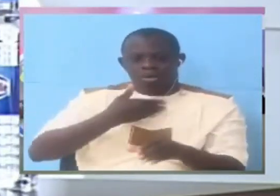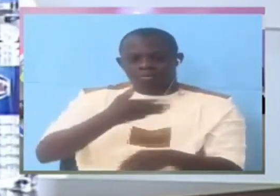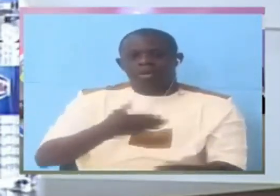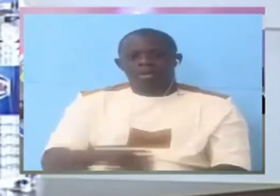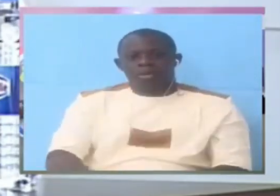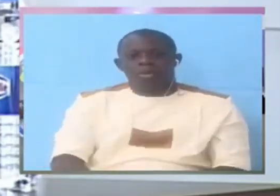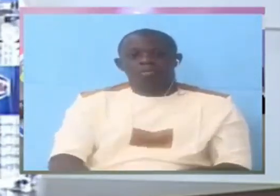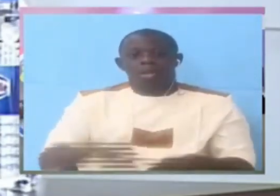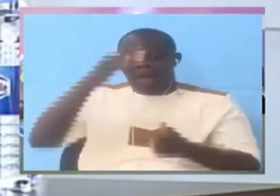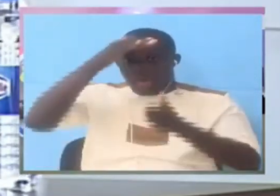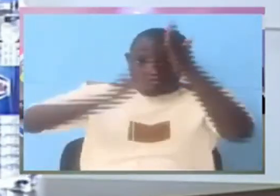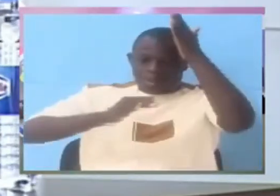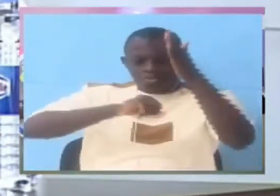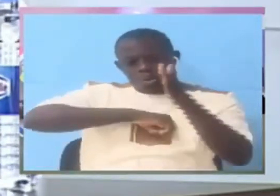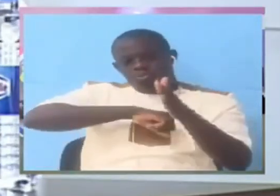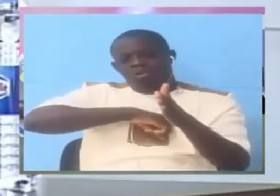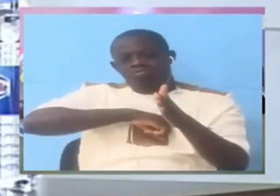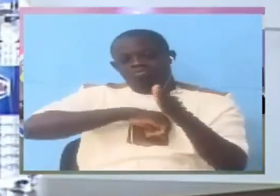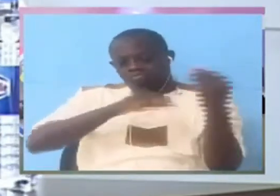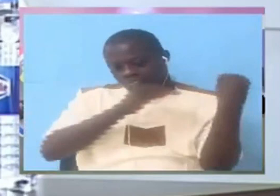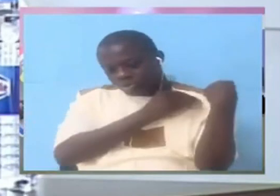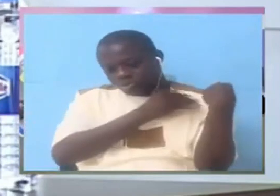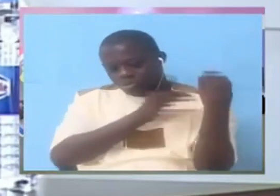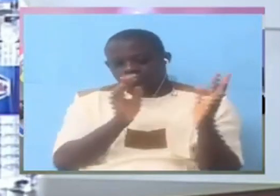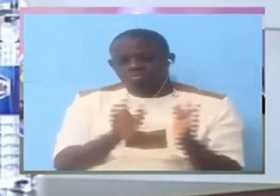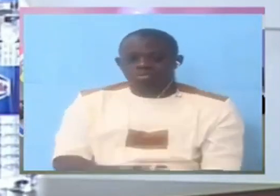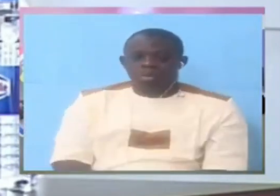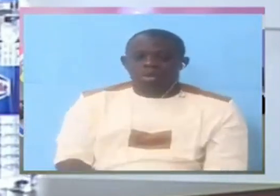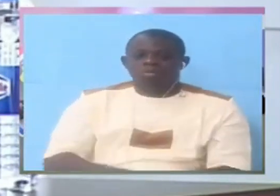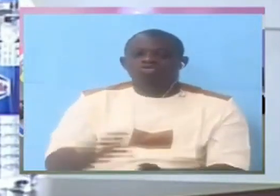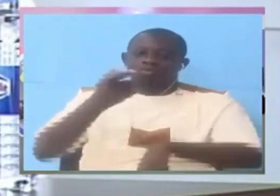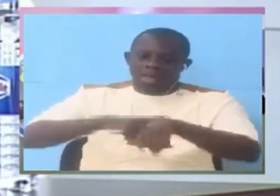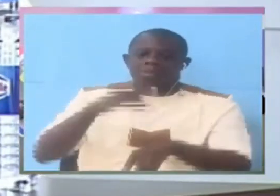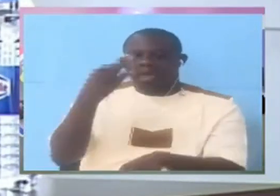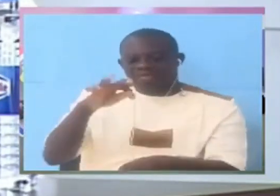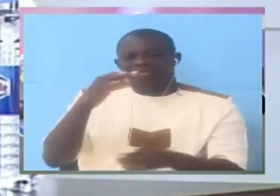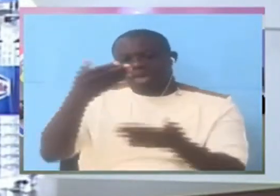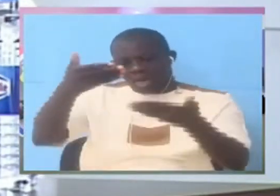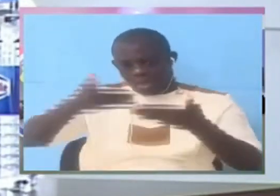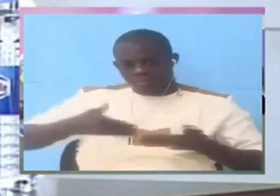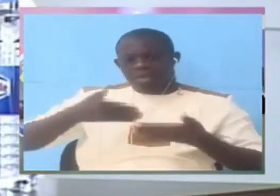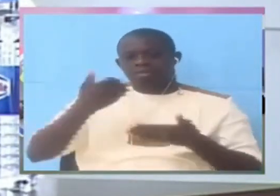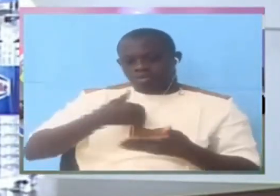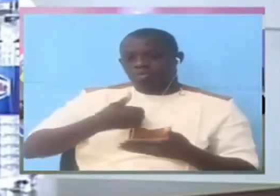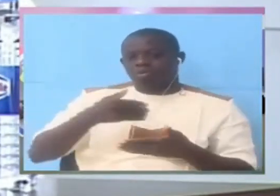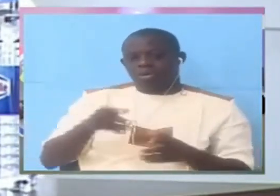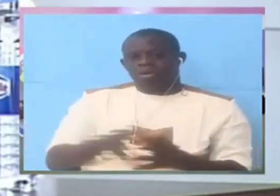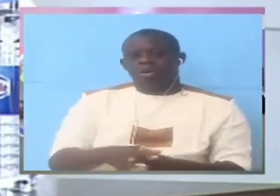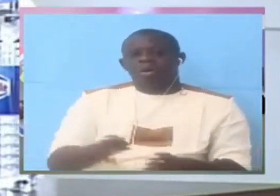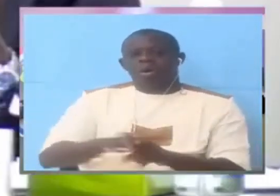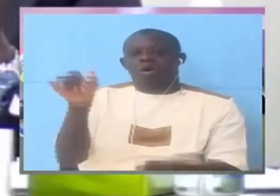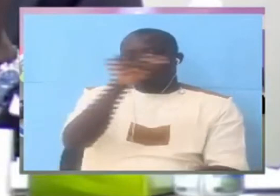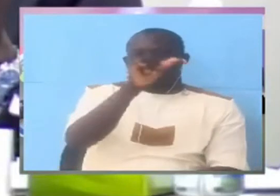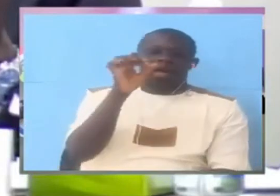their so military into what there are times so general level but what will look as invited in Another answer